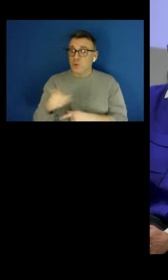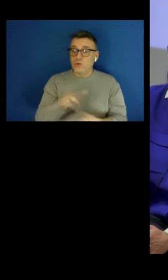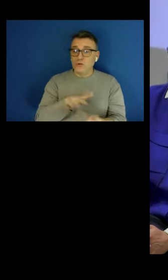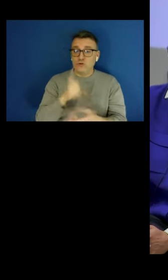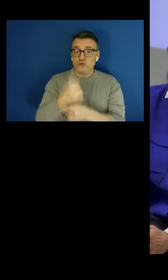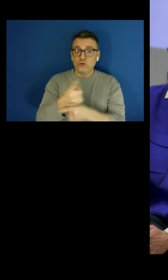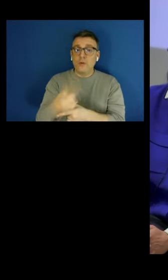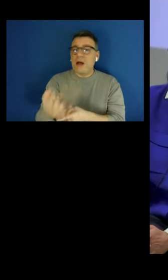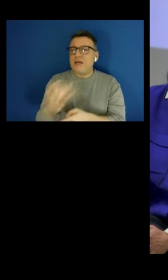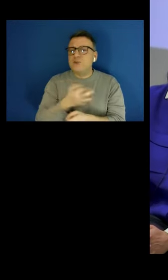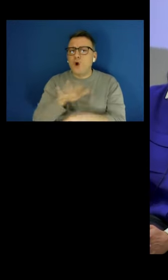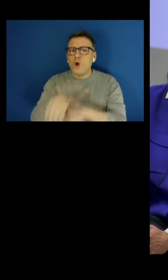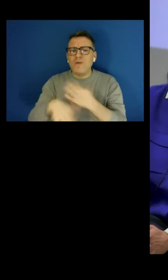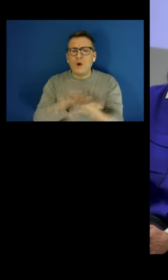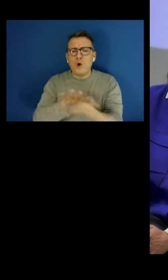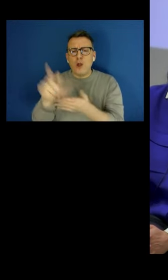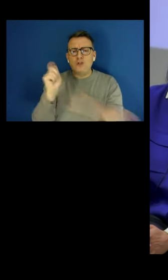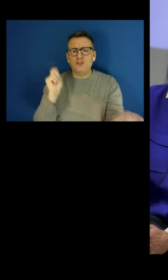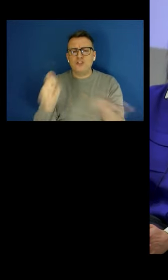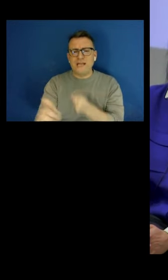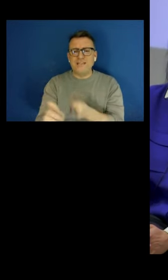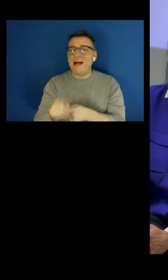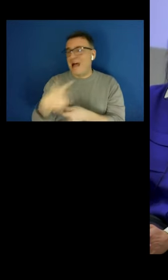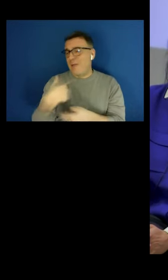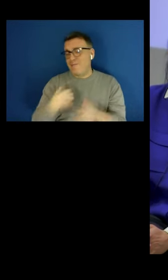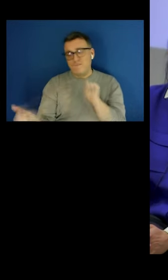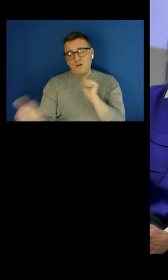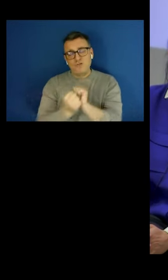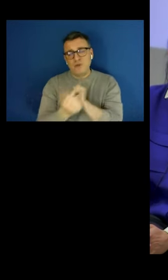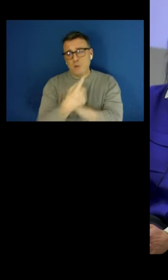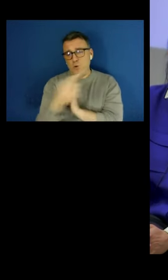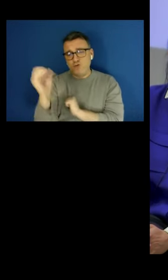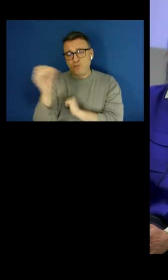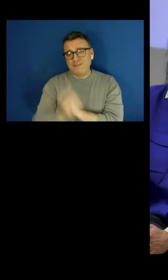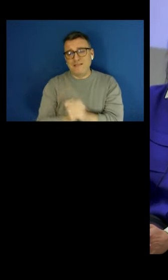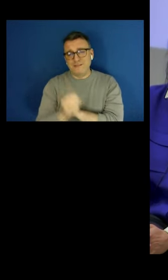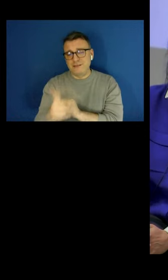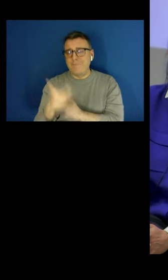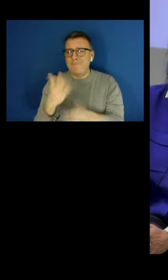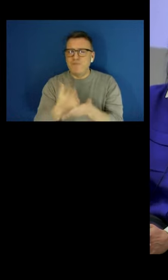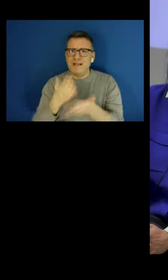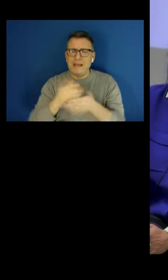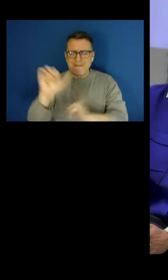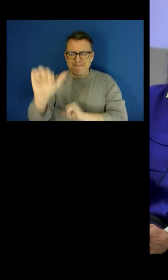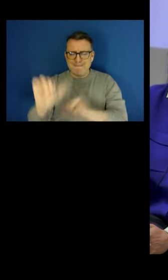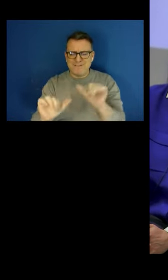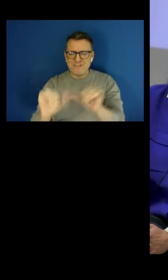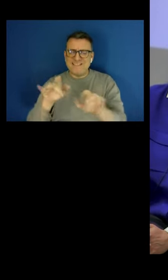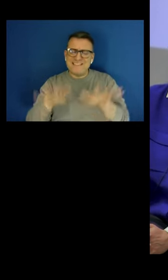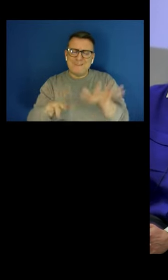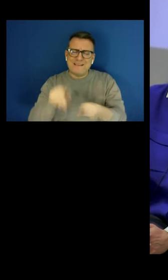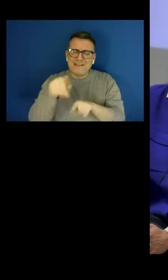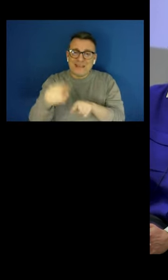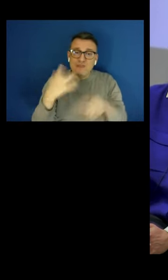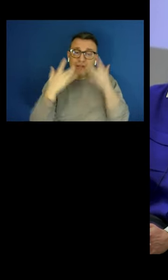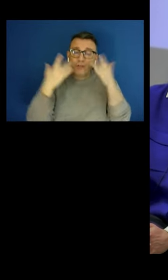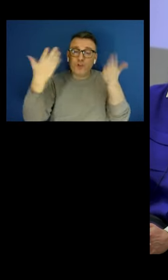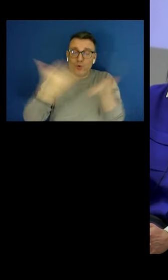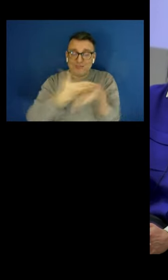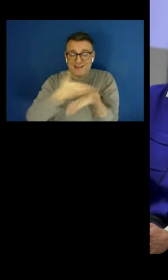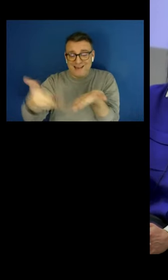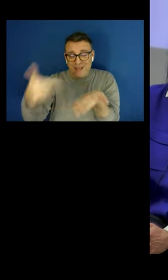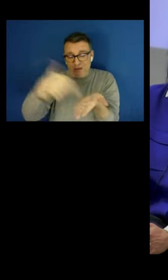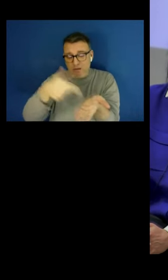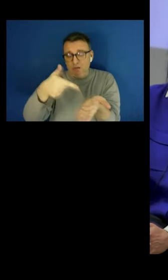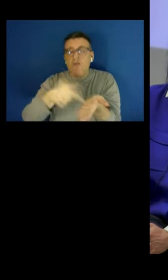that. I think one of the key aspects of having a measure like this is that it draws attention to the fact that there are many